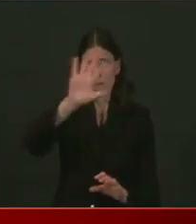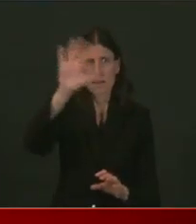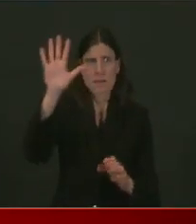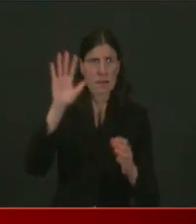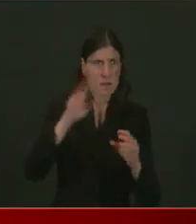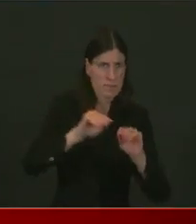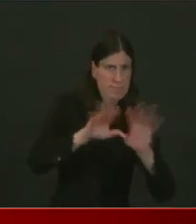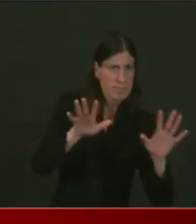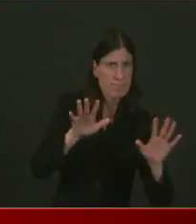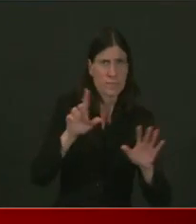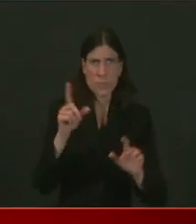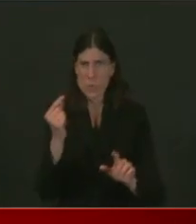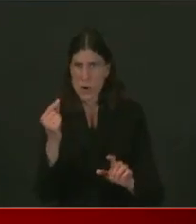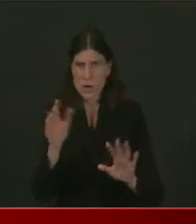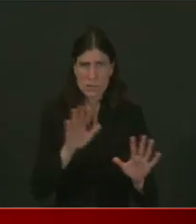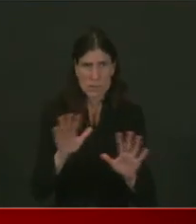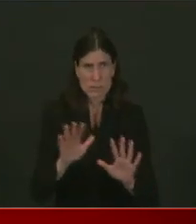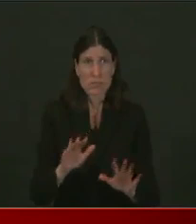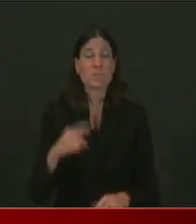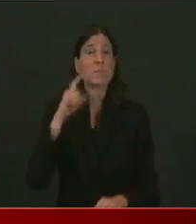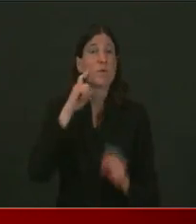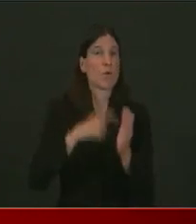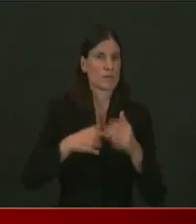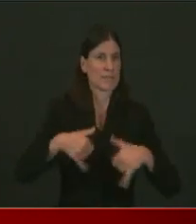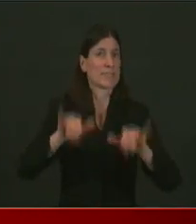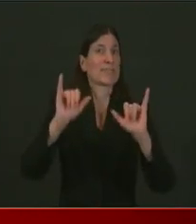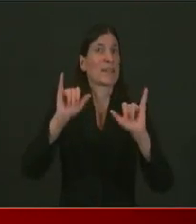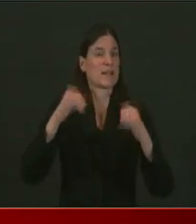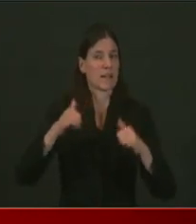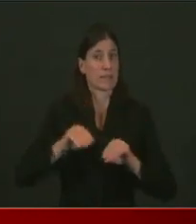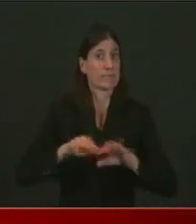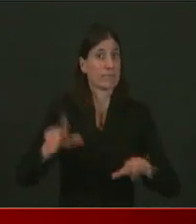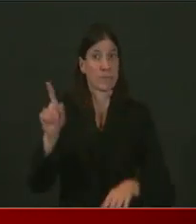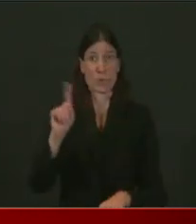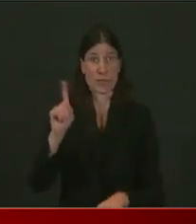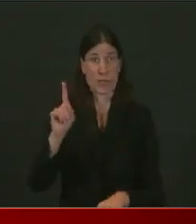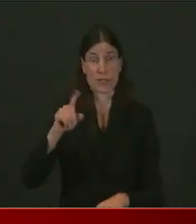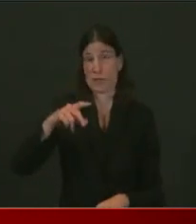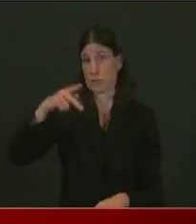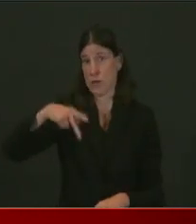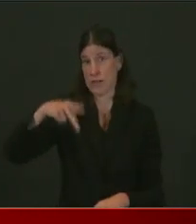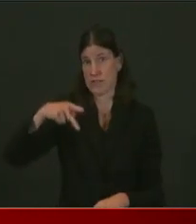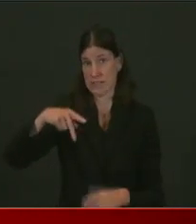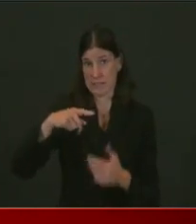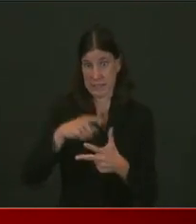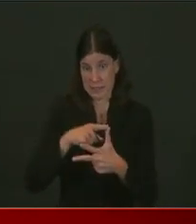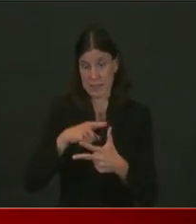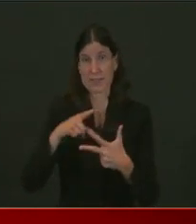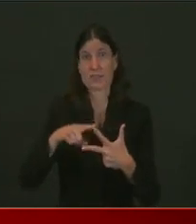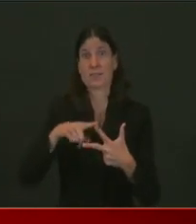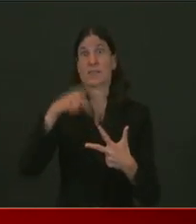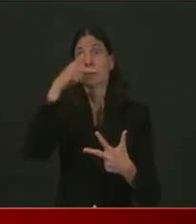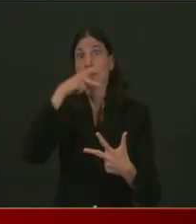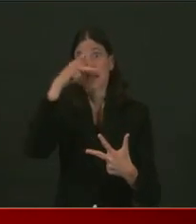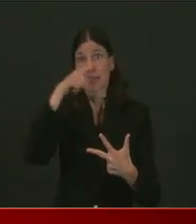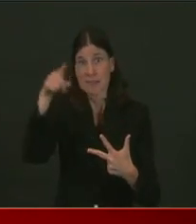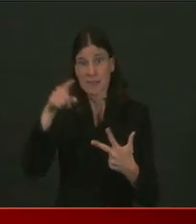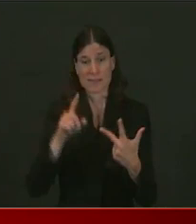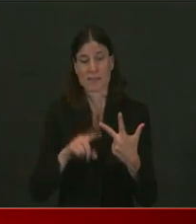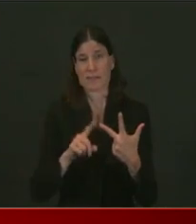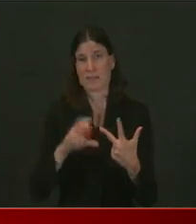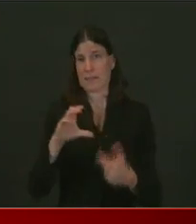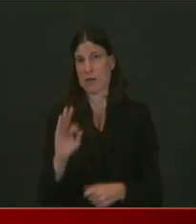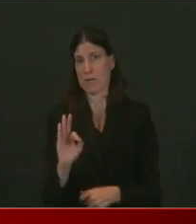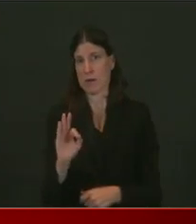Central Falls, Pawtucket, North Providence, parts of Providence. It's all trending in the right direction, which is